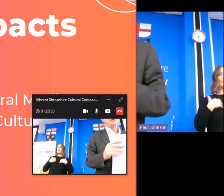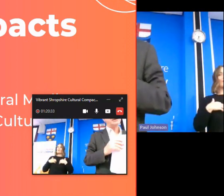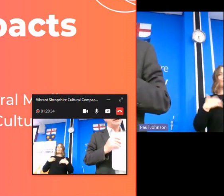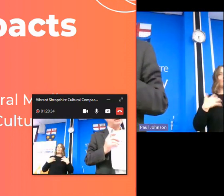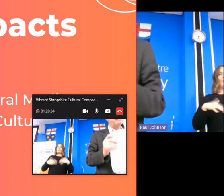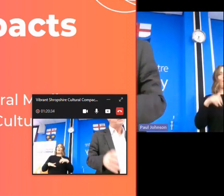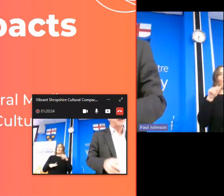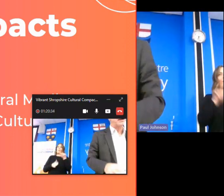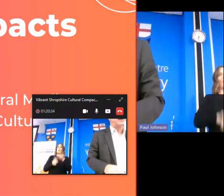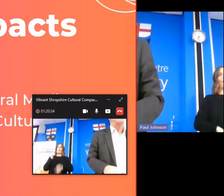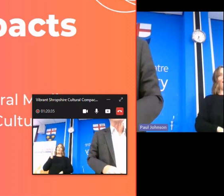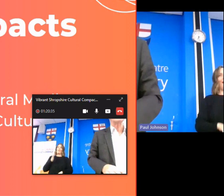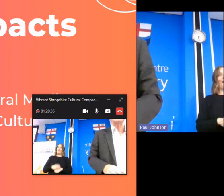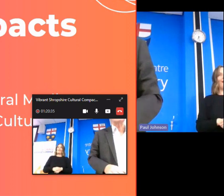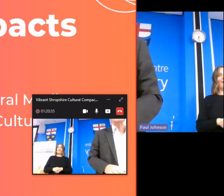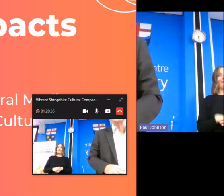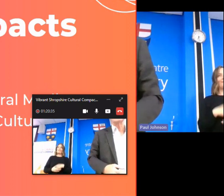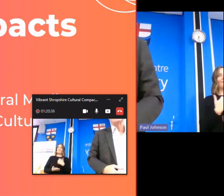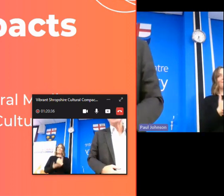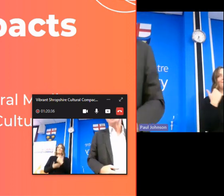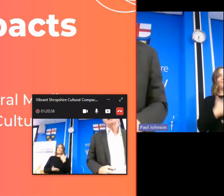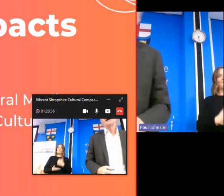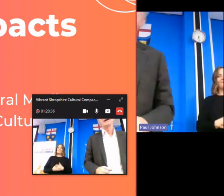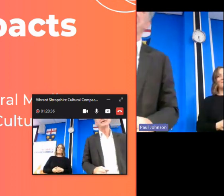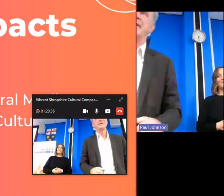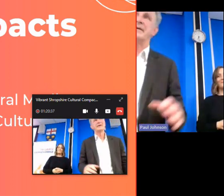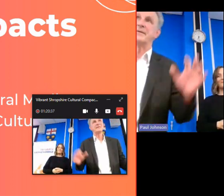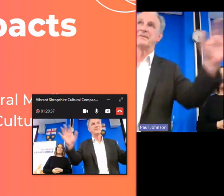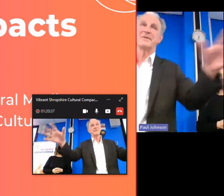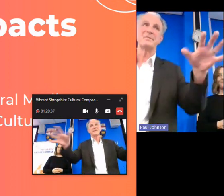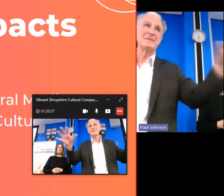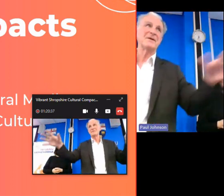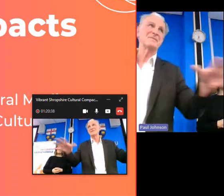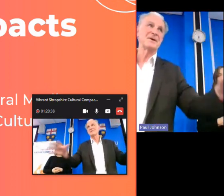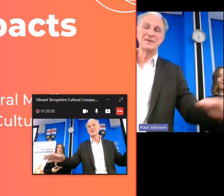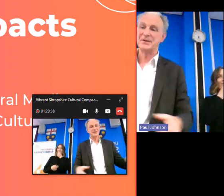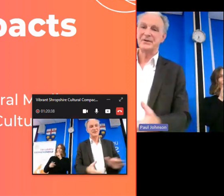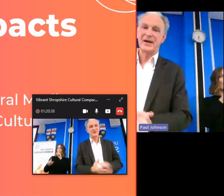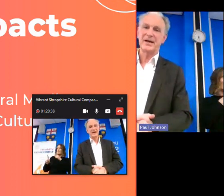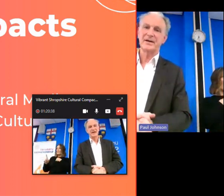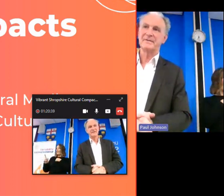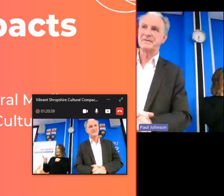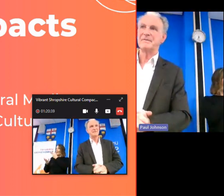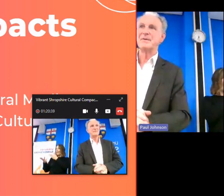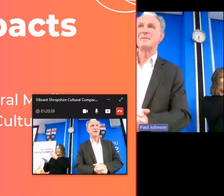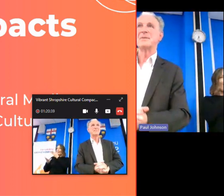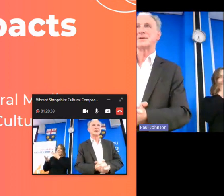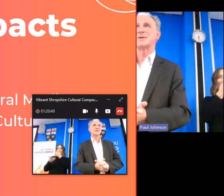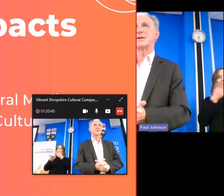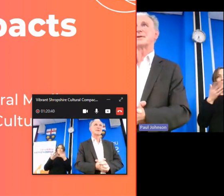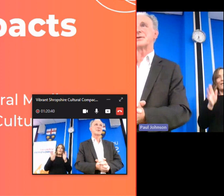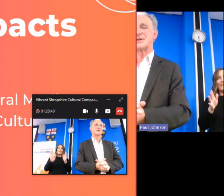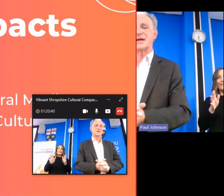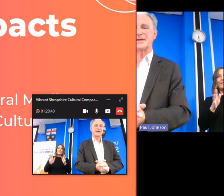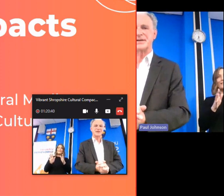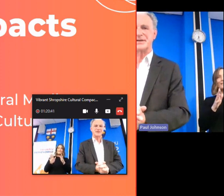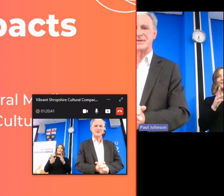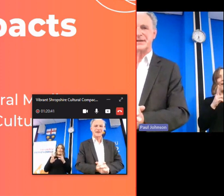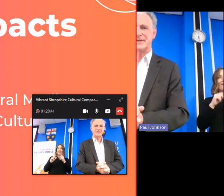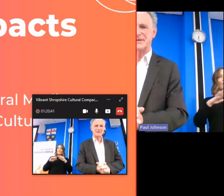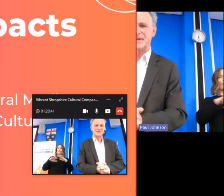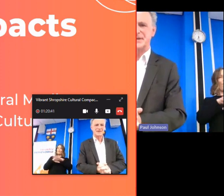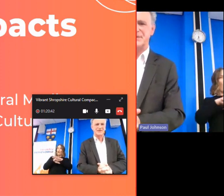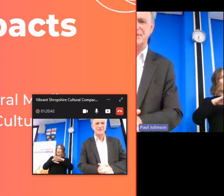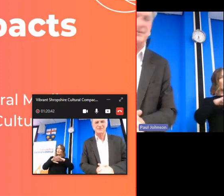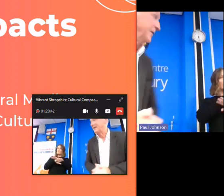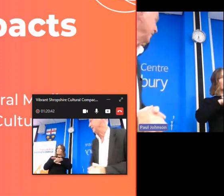but um uh it's fantastic uh and from a few people i've spoken to uh very much uh cross-sector